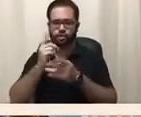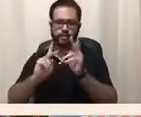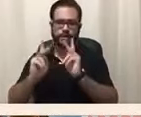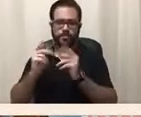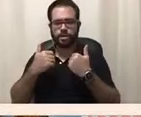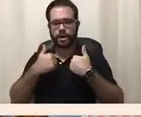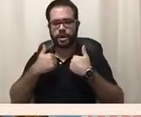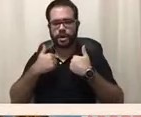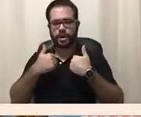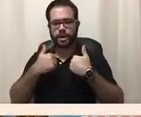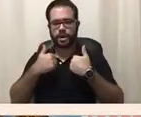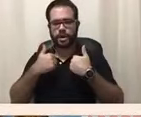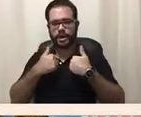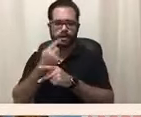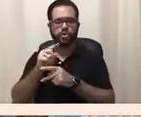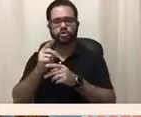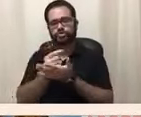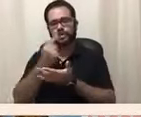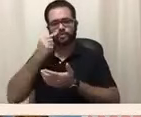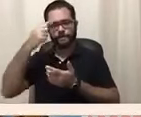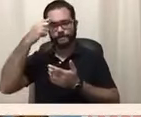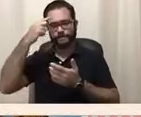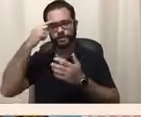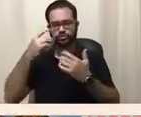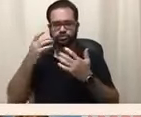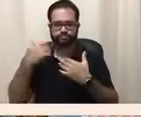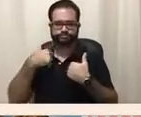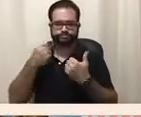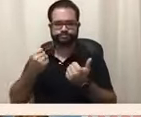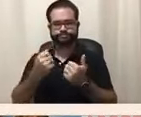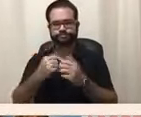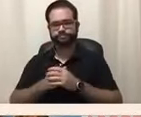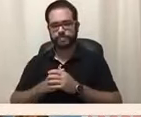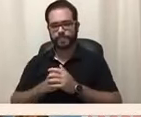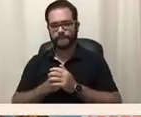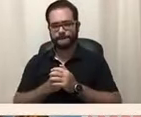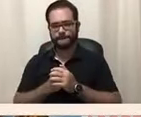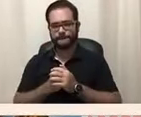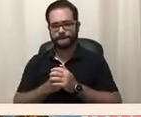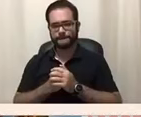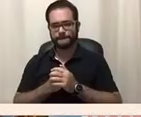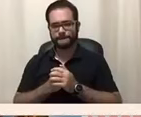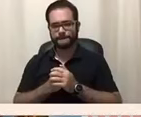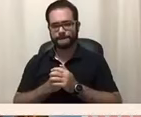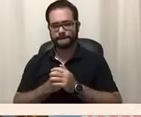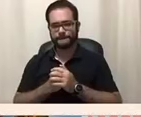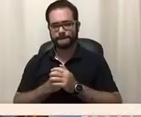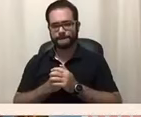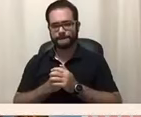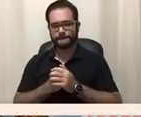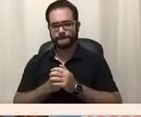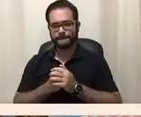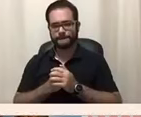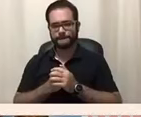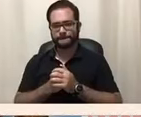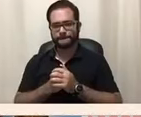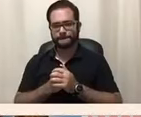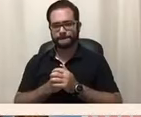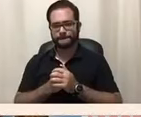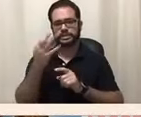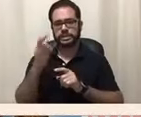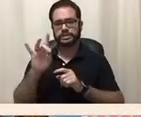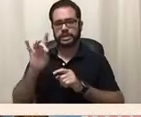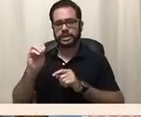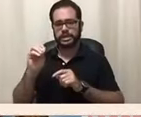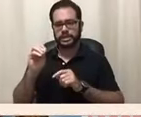and then also in 1980 uh the uh a formal diagnosis was started